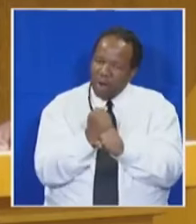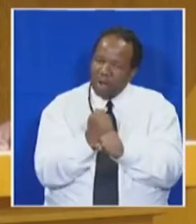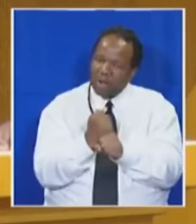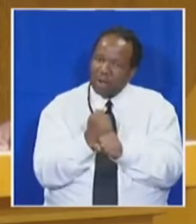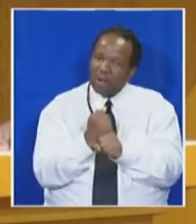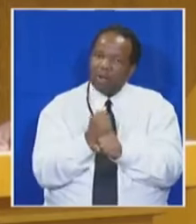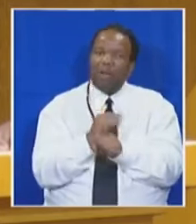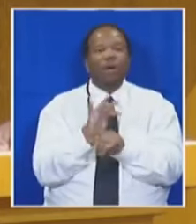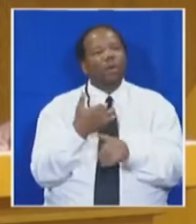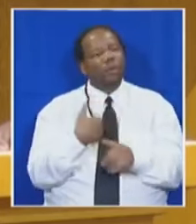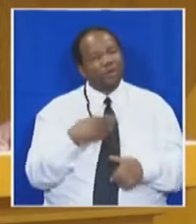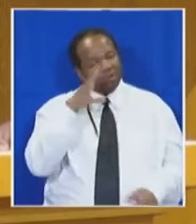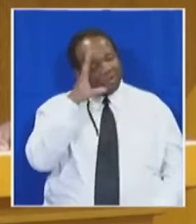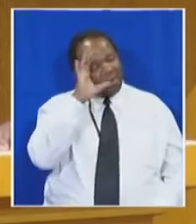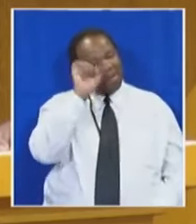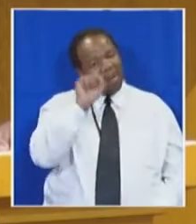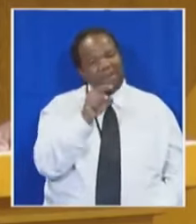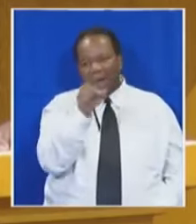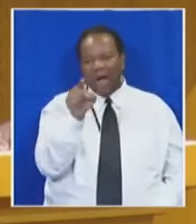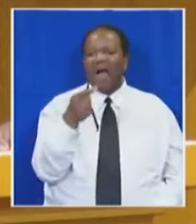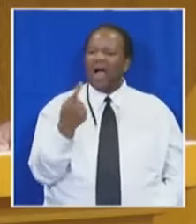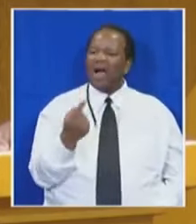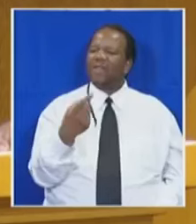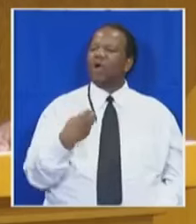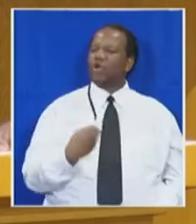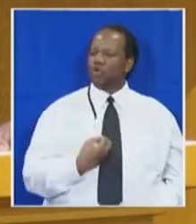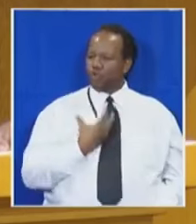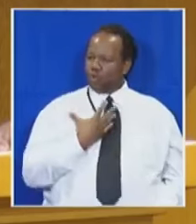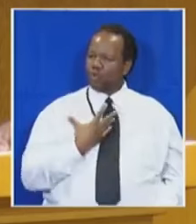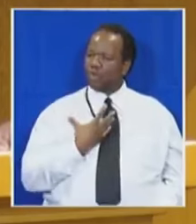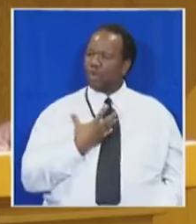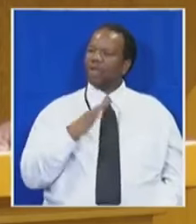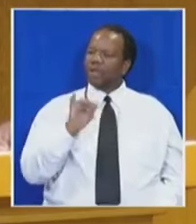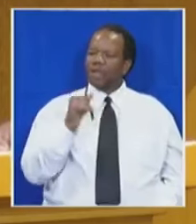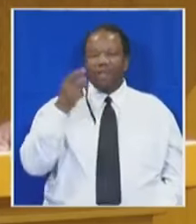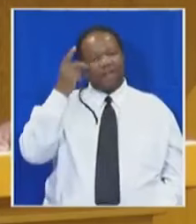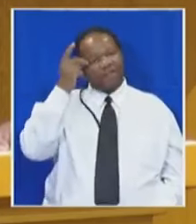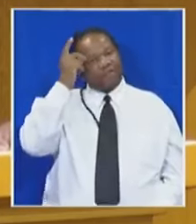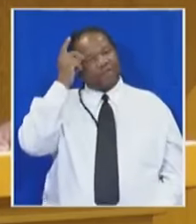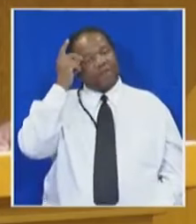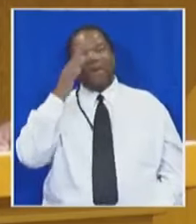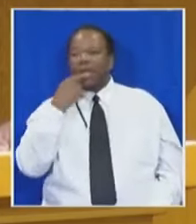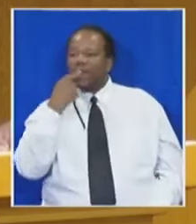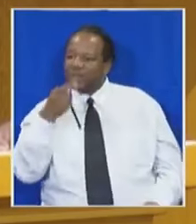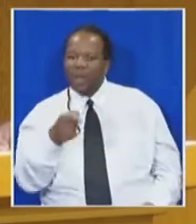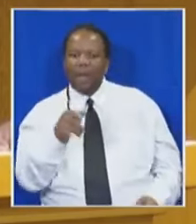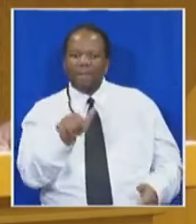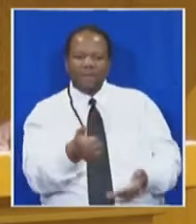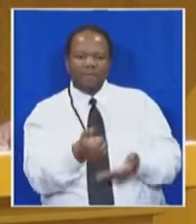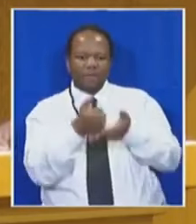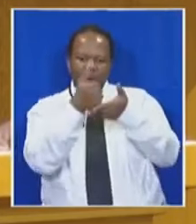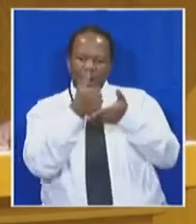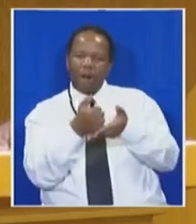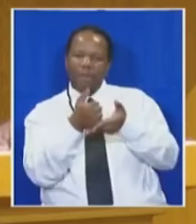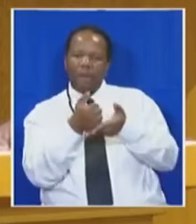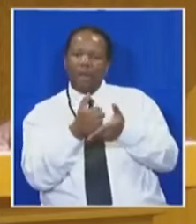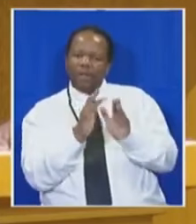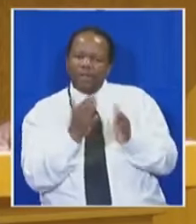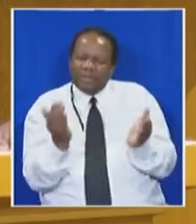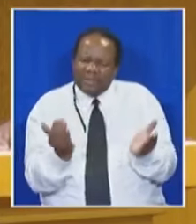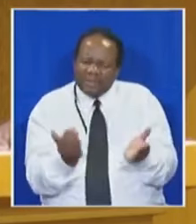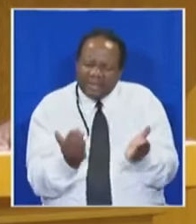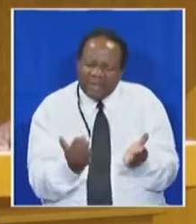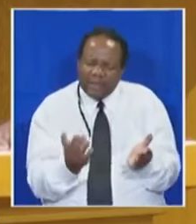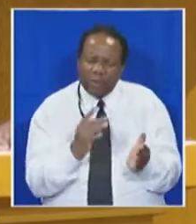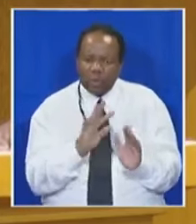Let us be reminded of these young people that have placed their dreams beneath our feet and as such, let us tread softly, because we